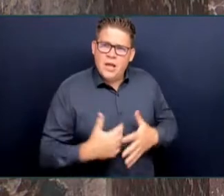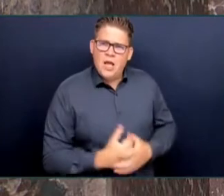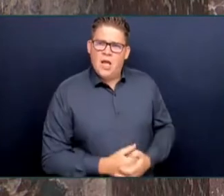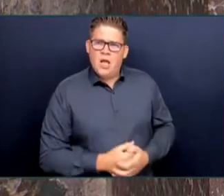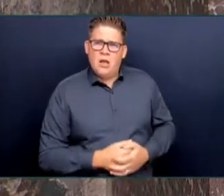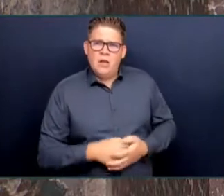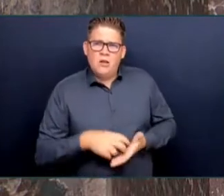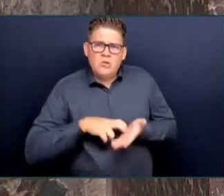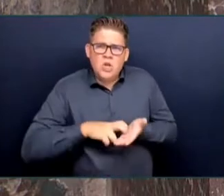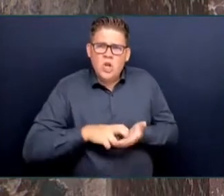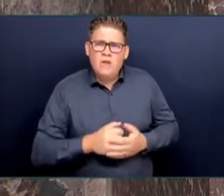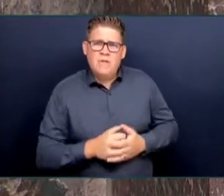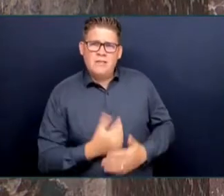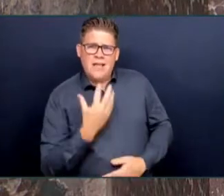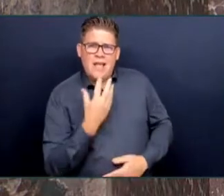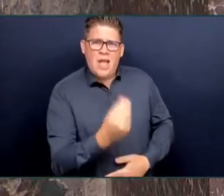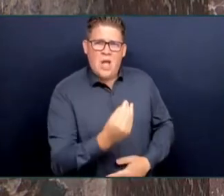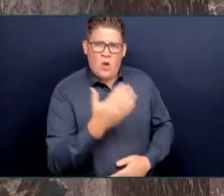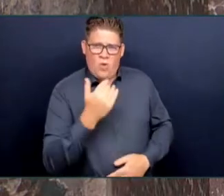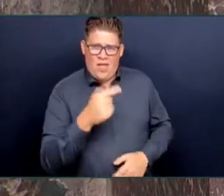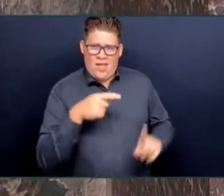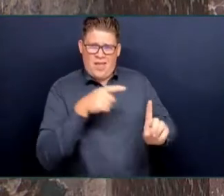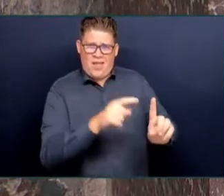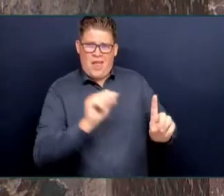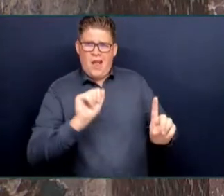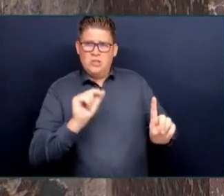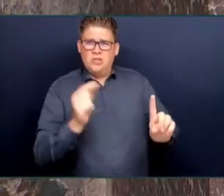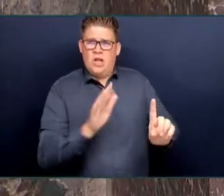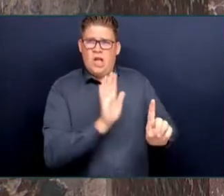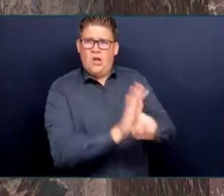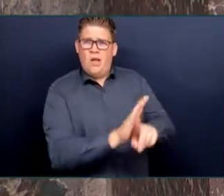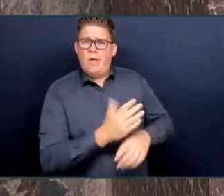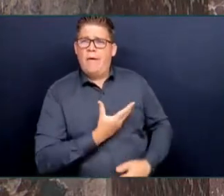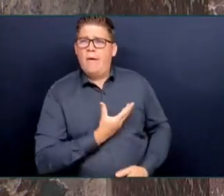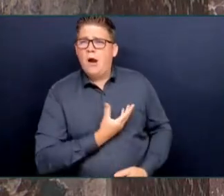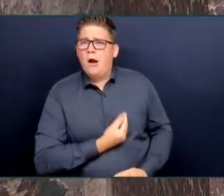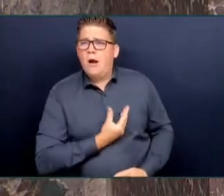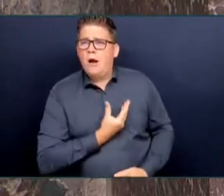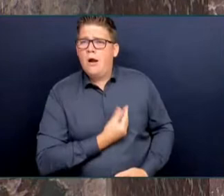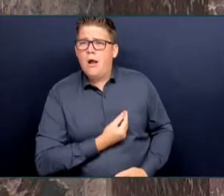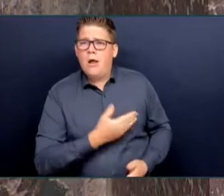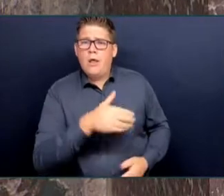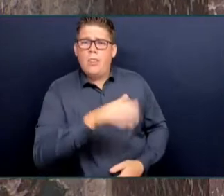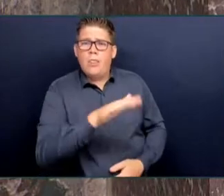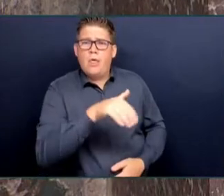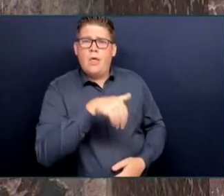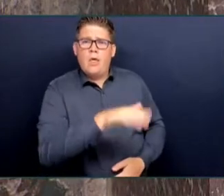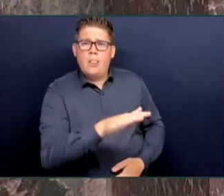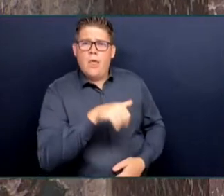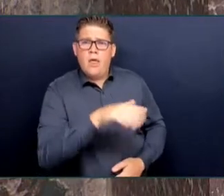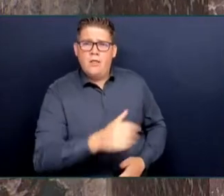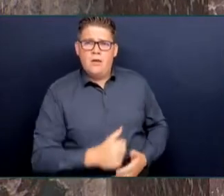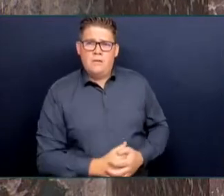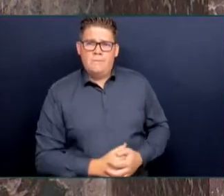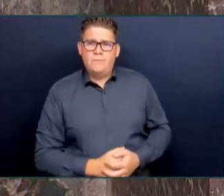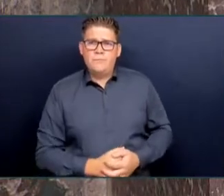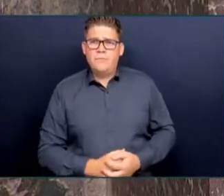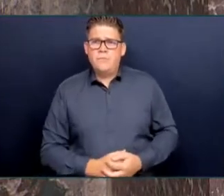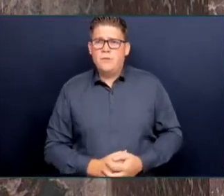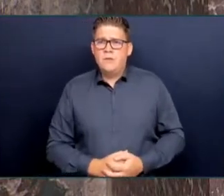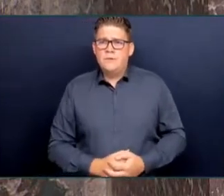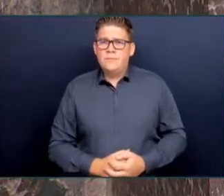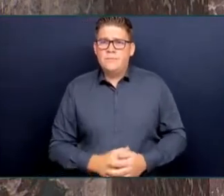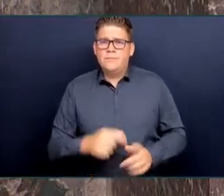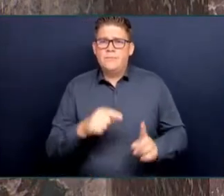Communities like Vancouver's Yaletown and Chinatown do not need more doubling down on failed NDP policies. Under the